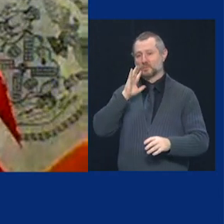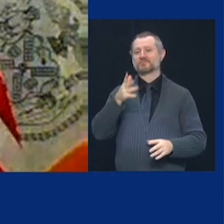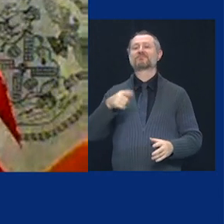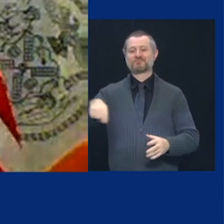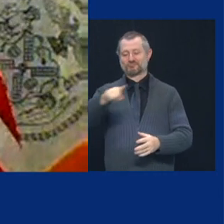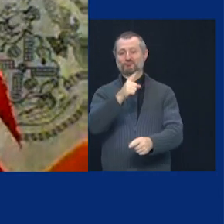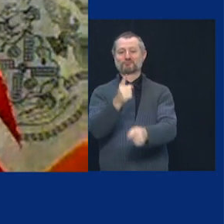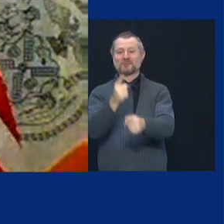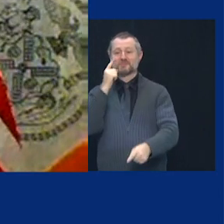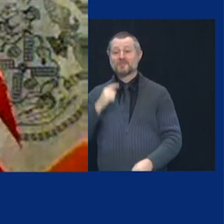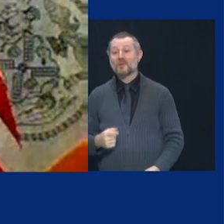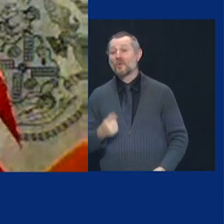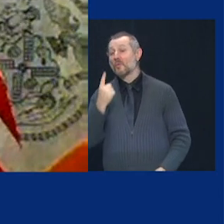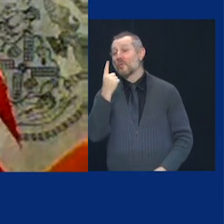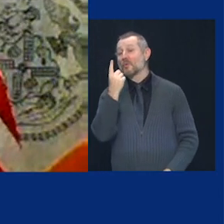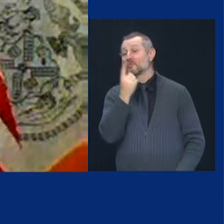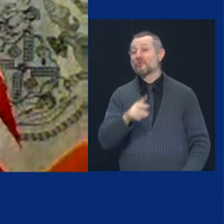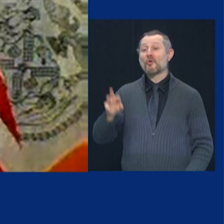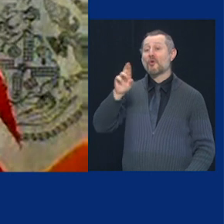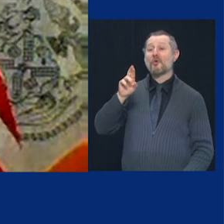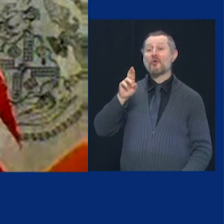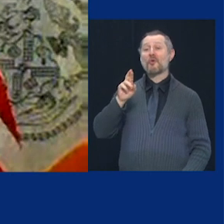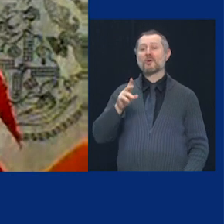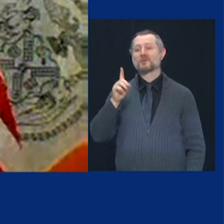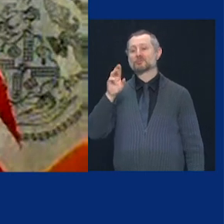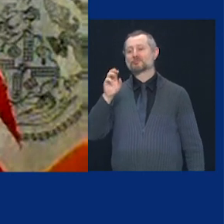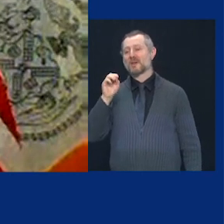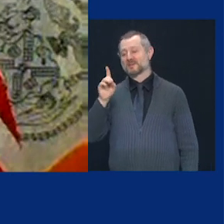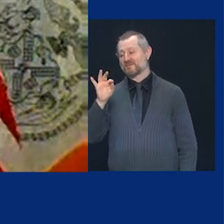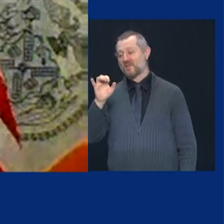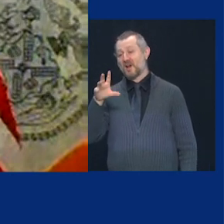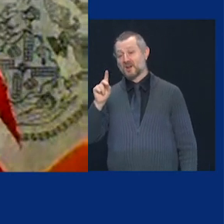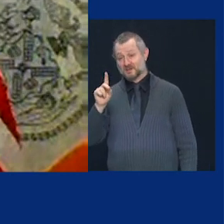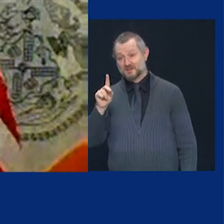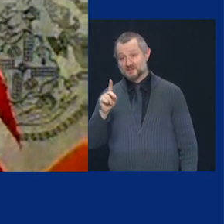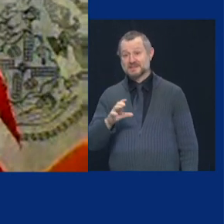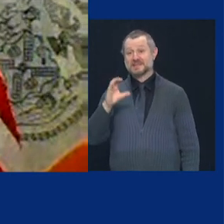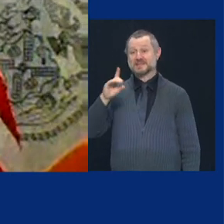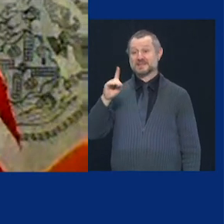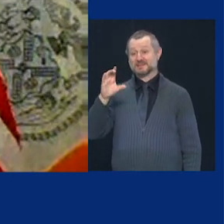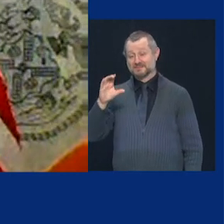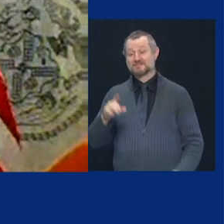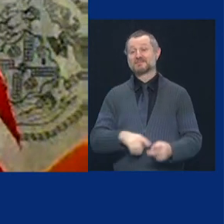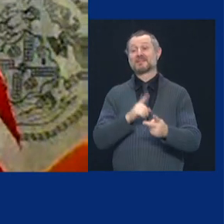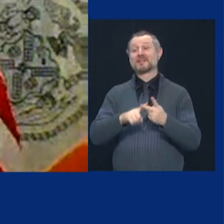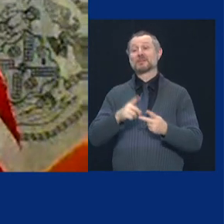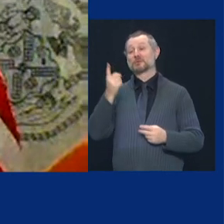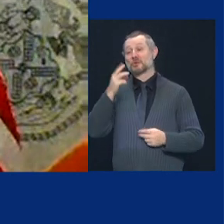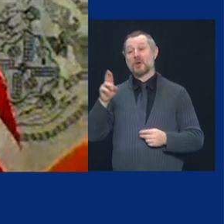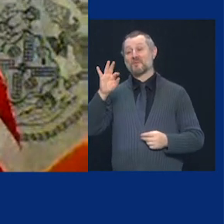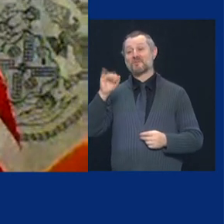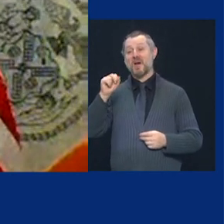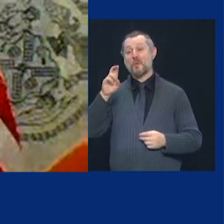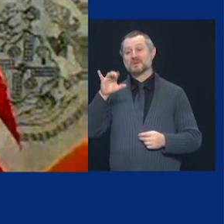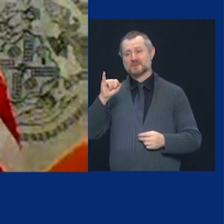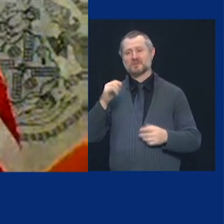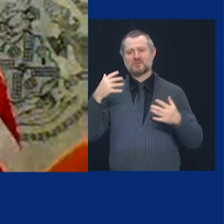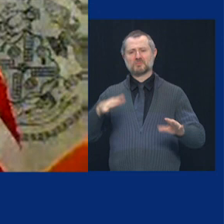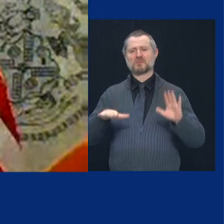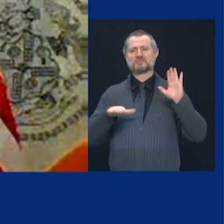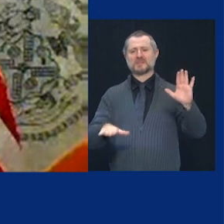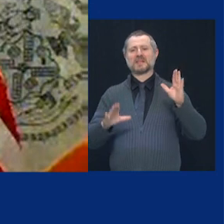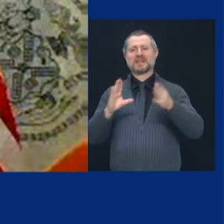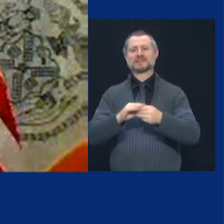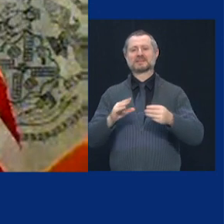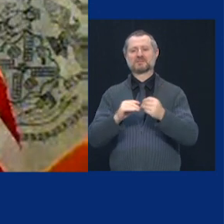dr redfield of the cdc and dr fauci testified before congress uh april may